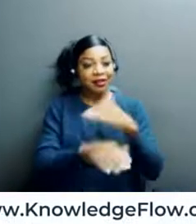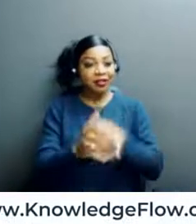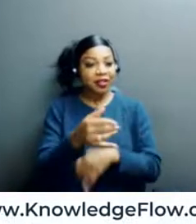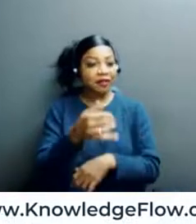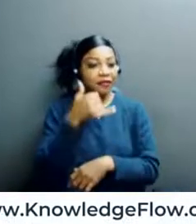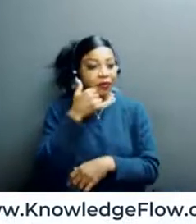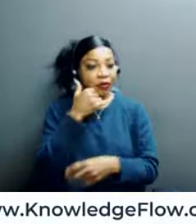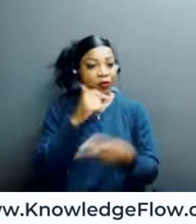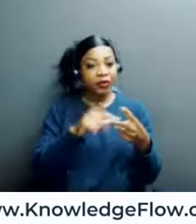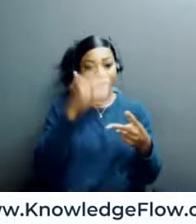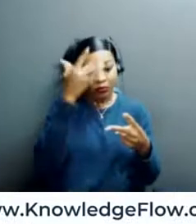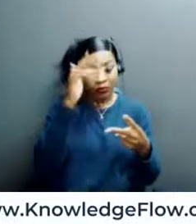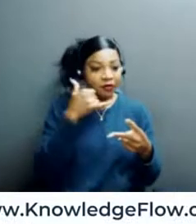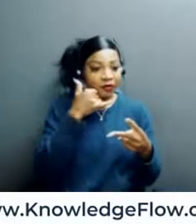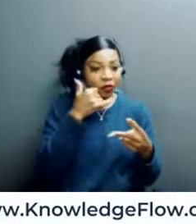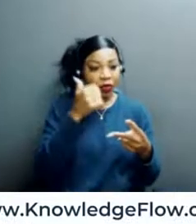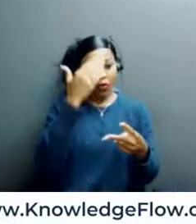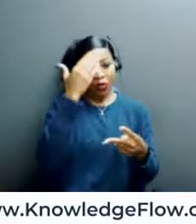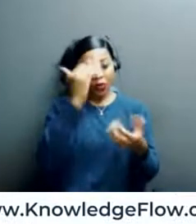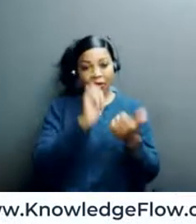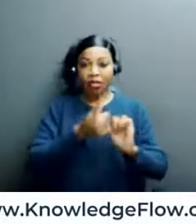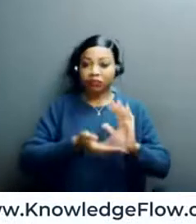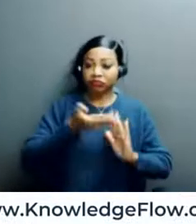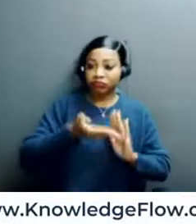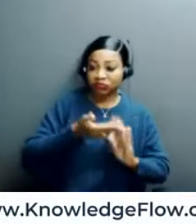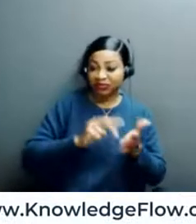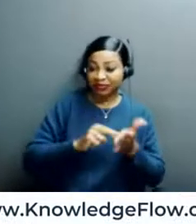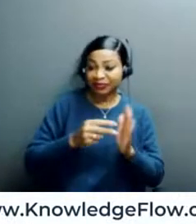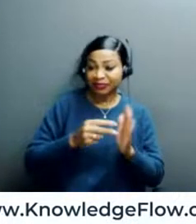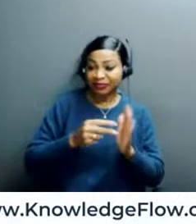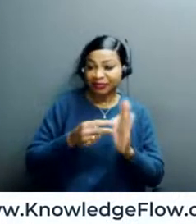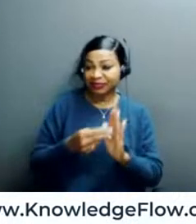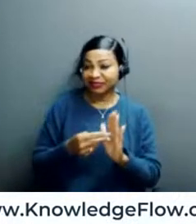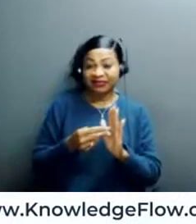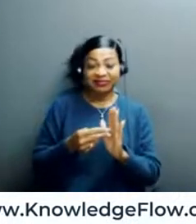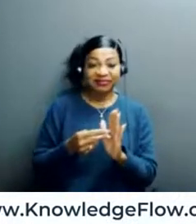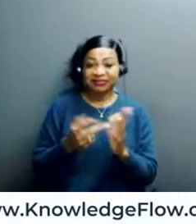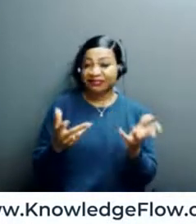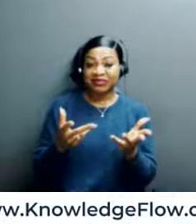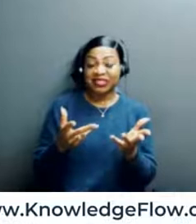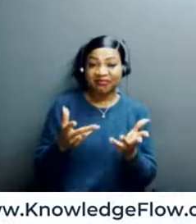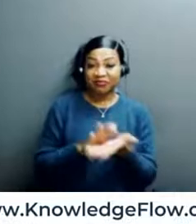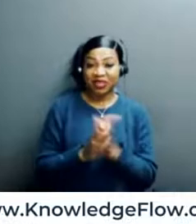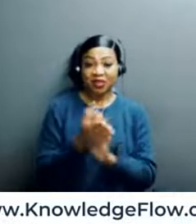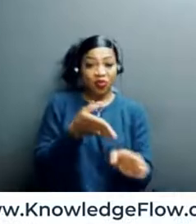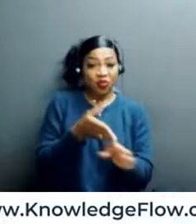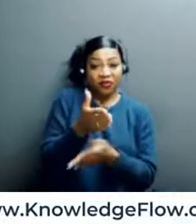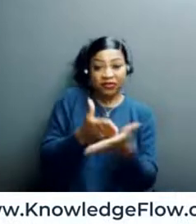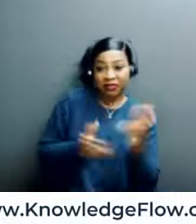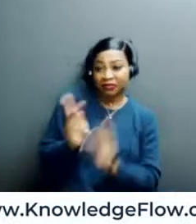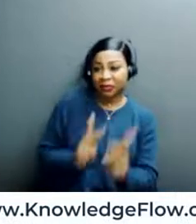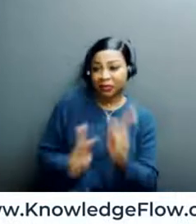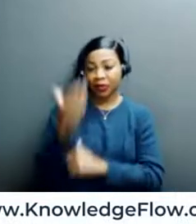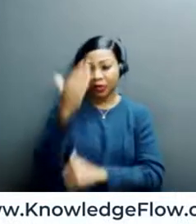smartphone, to know how to use it, which means that it's becoming a barrier for some people. So I know, Emily,